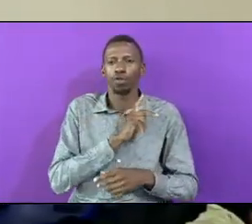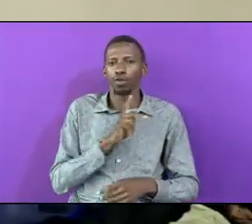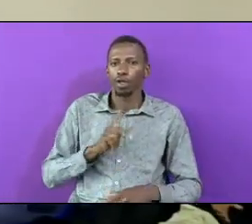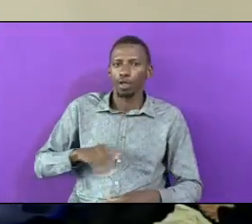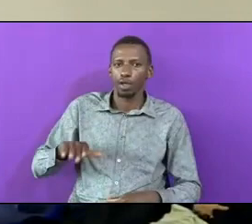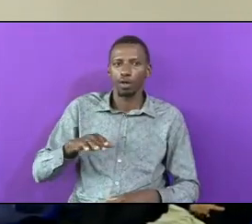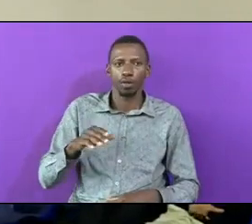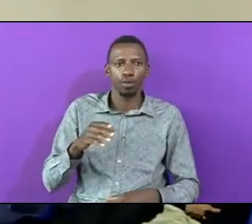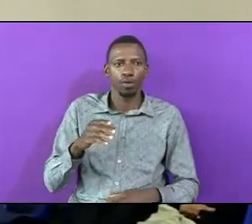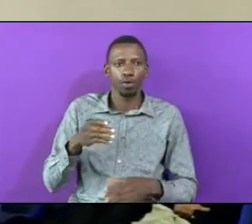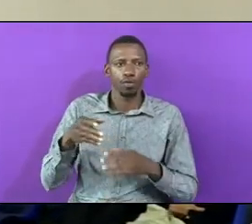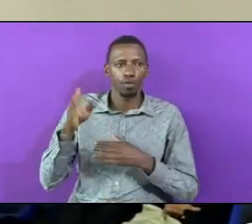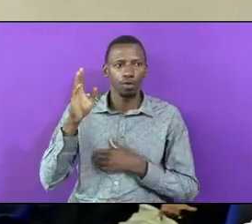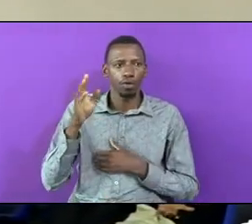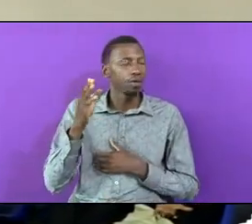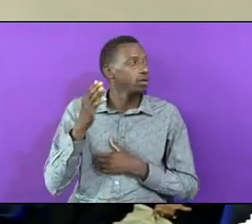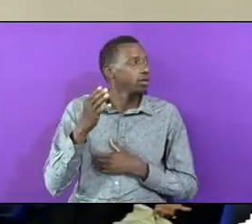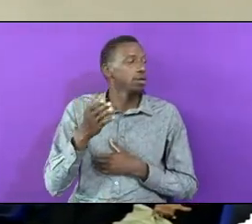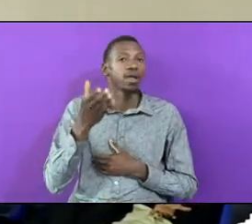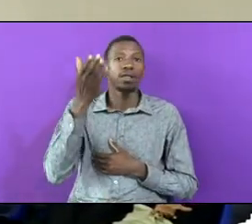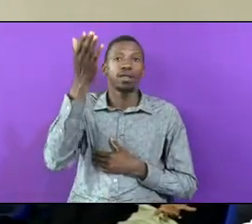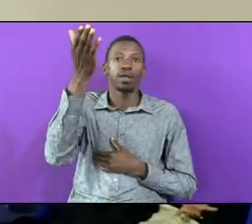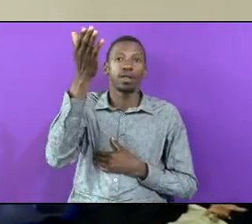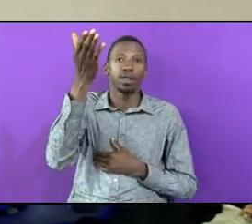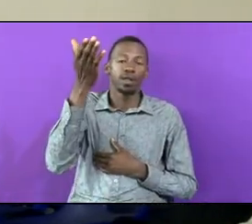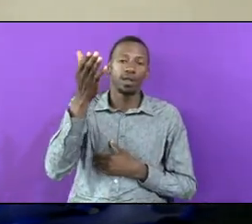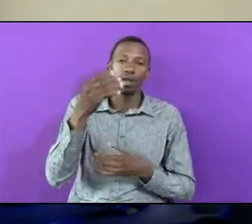It Went It Is Still Empty Hapa Nyuma